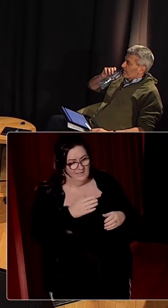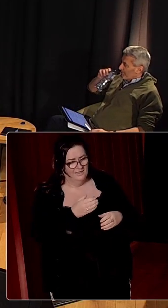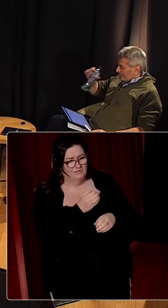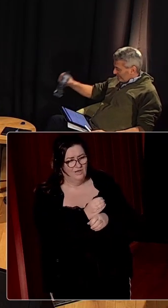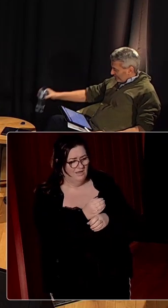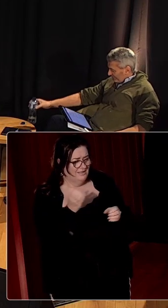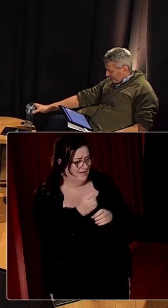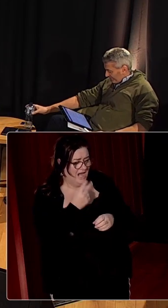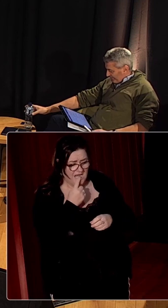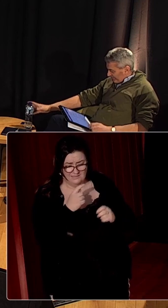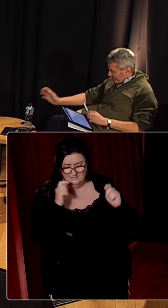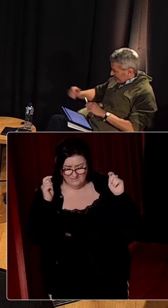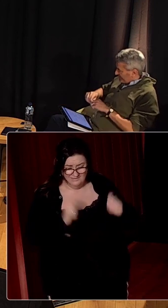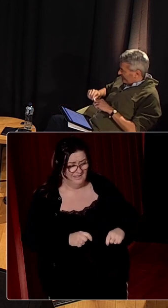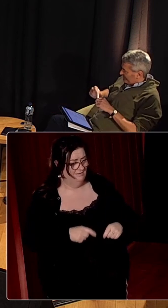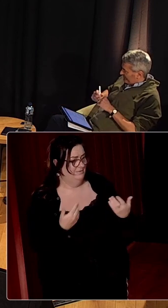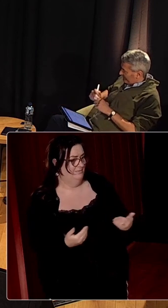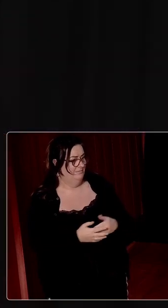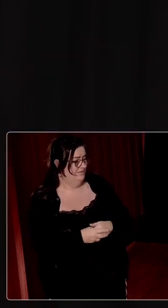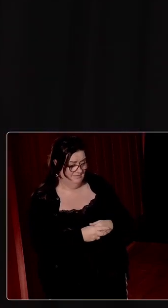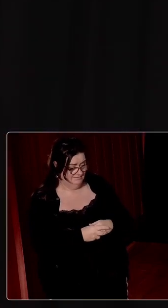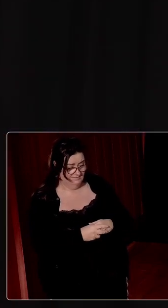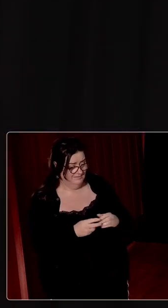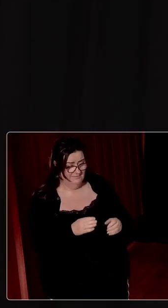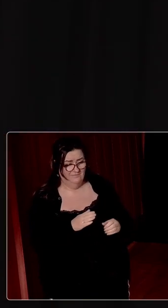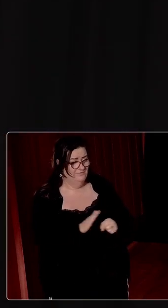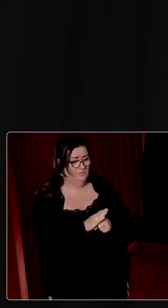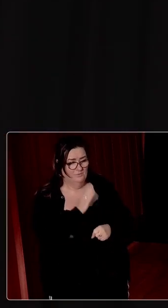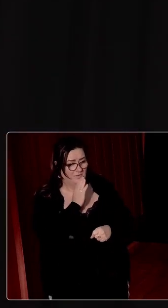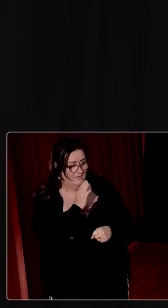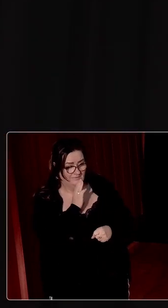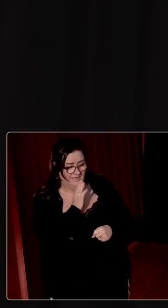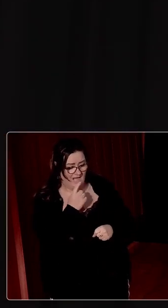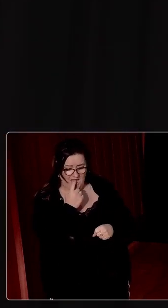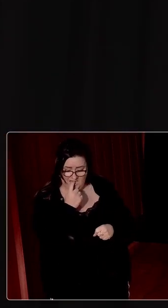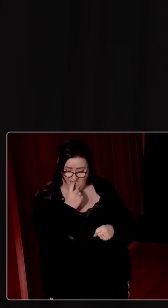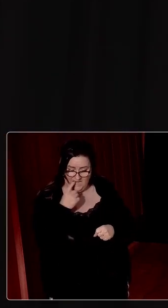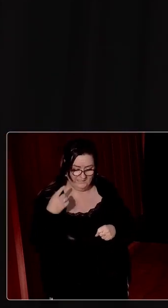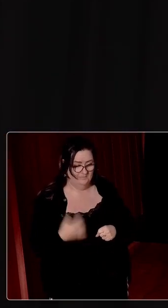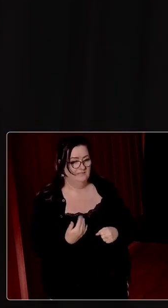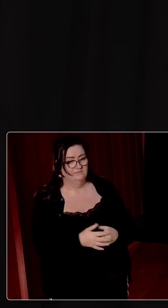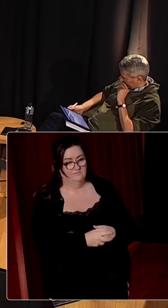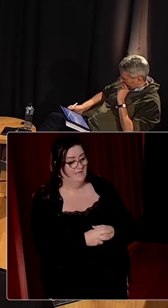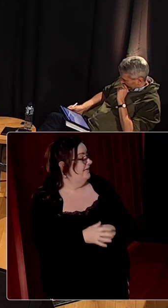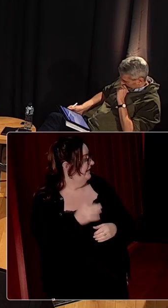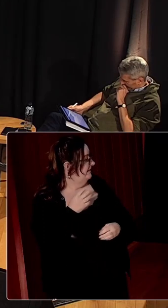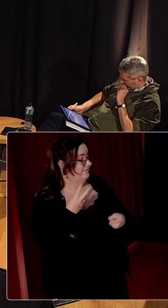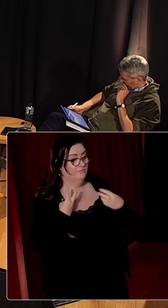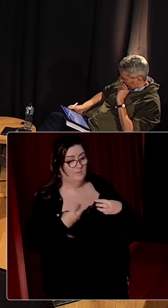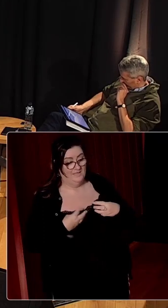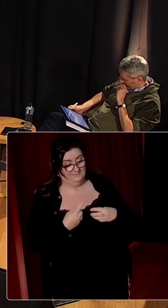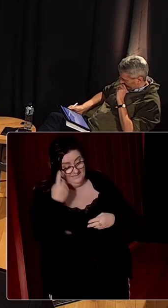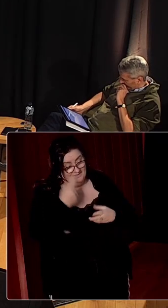disgrace, childcare in this state. It is. It's completely privatised and it's really expensive. And if women had been making